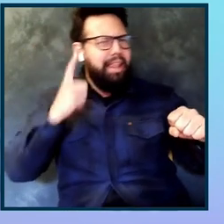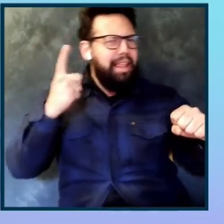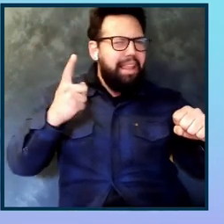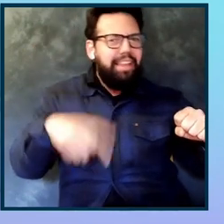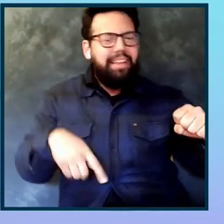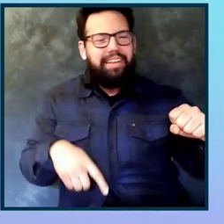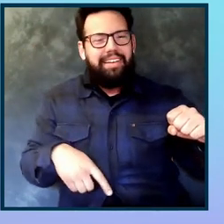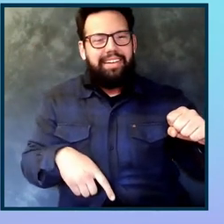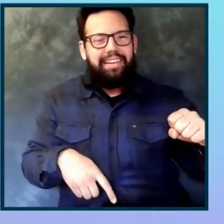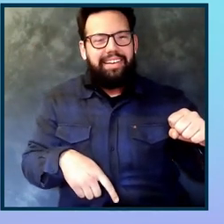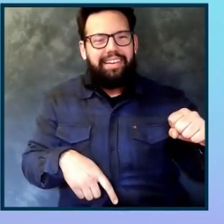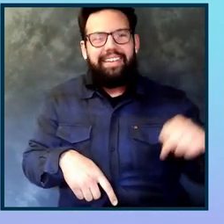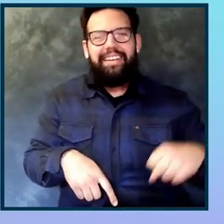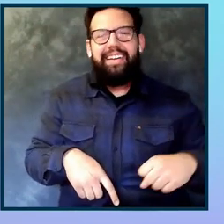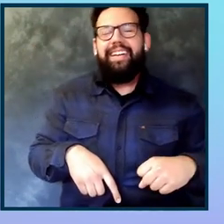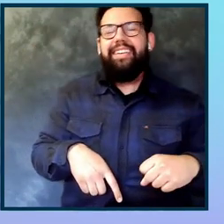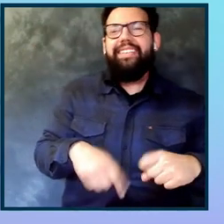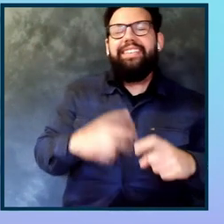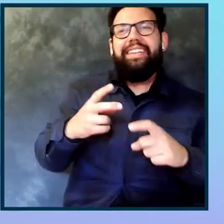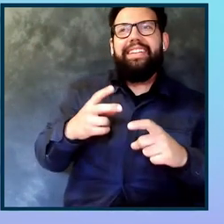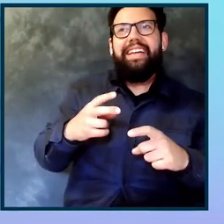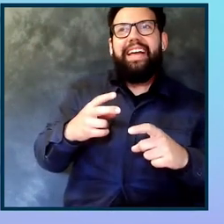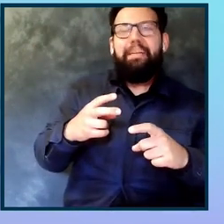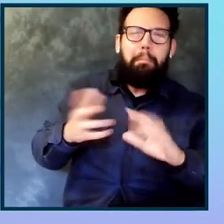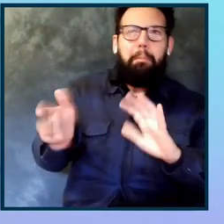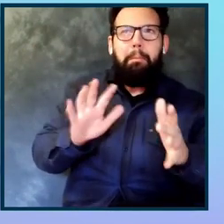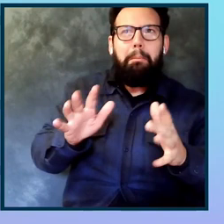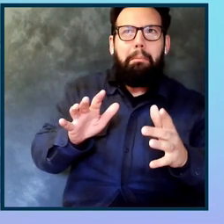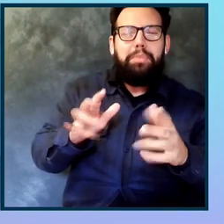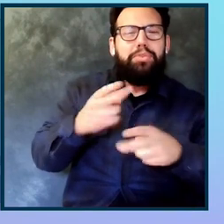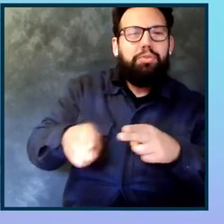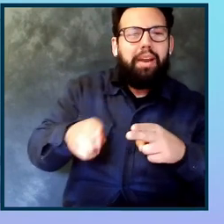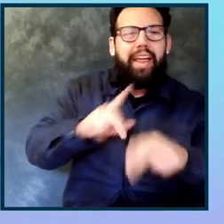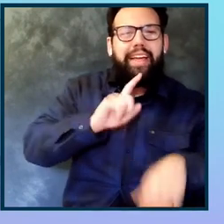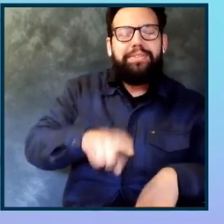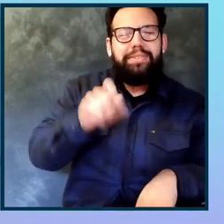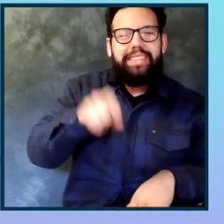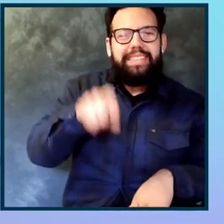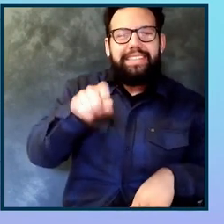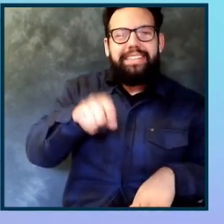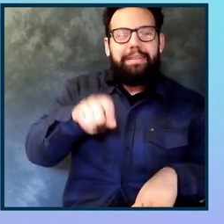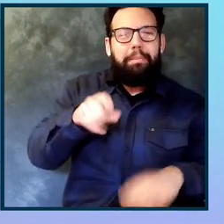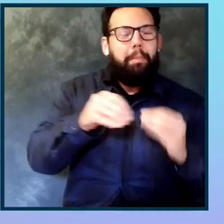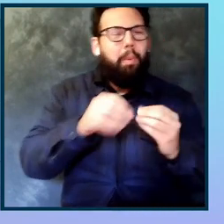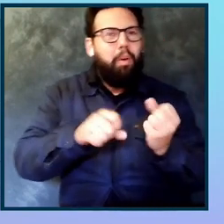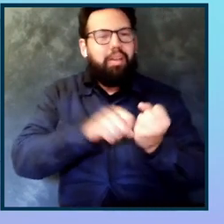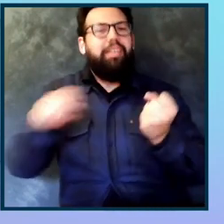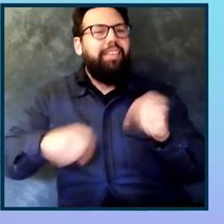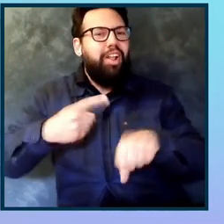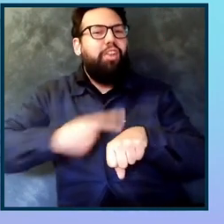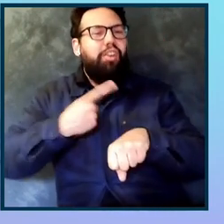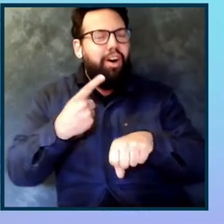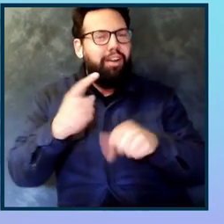Yes. You know, short answer. Yes. But longer answer is that